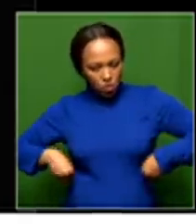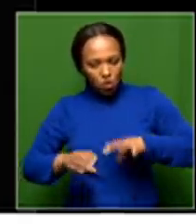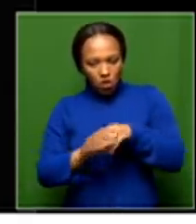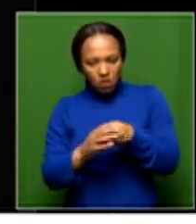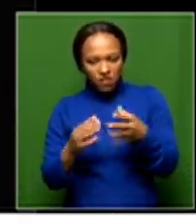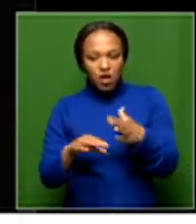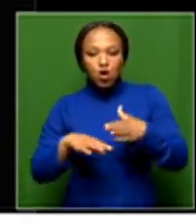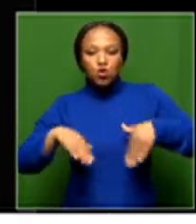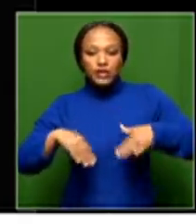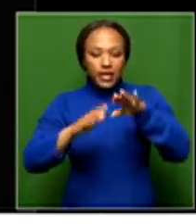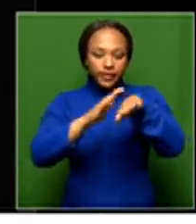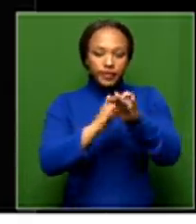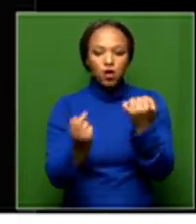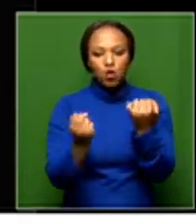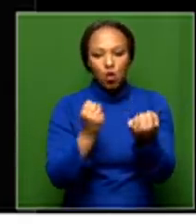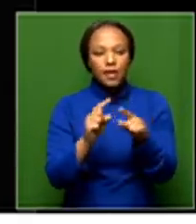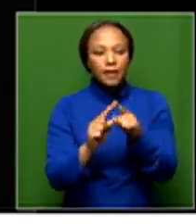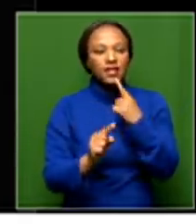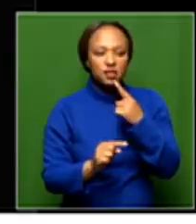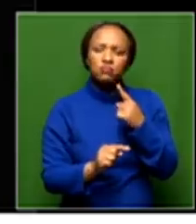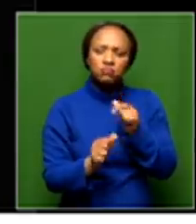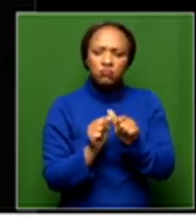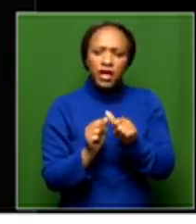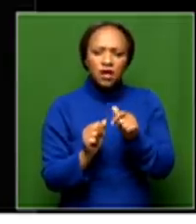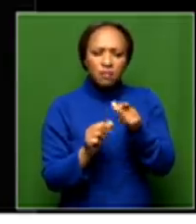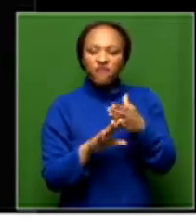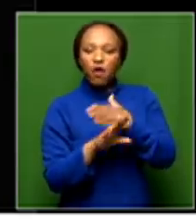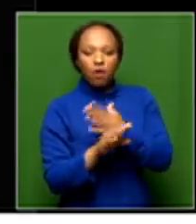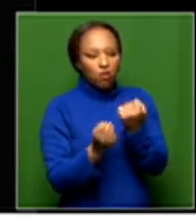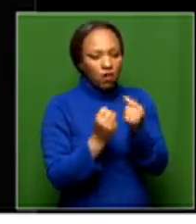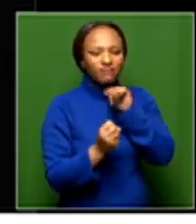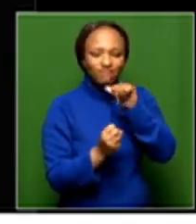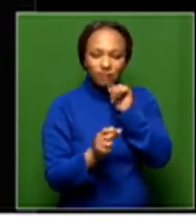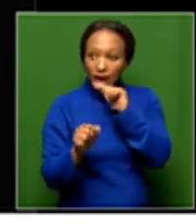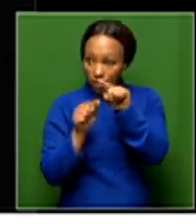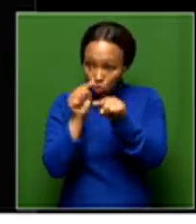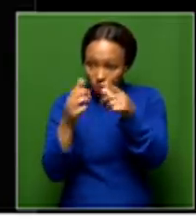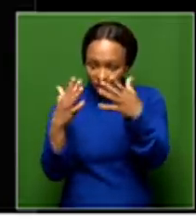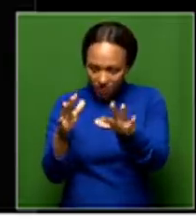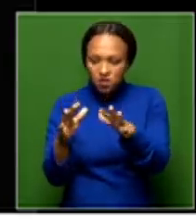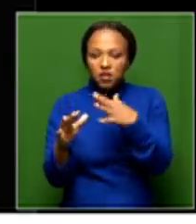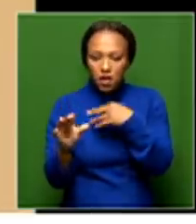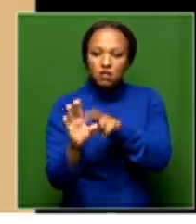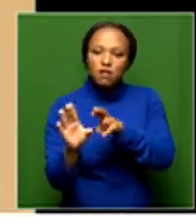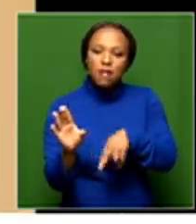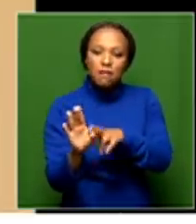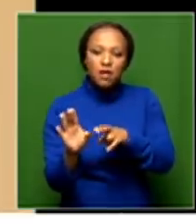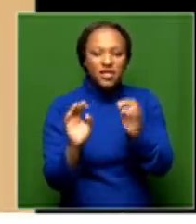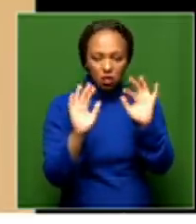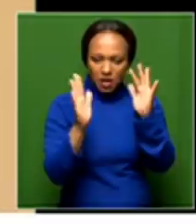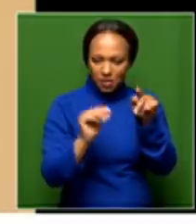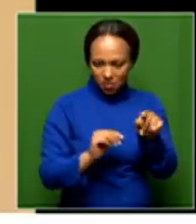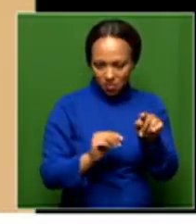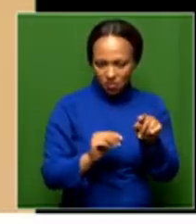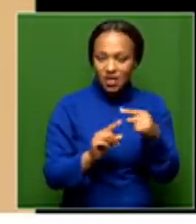been tested in court, gives it still an option to act. I think that's commendable. Whether or not